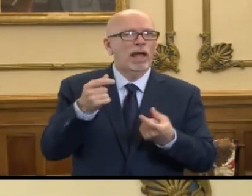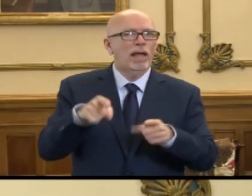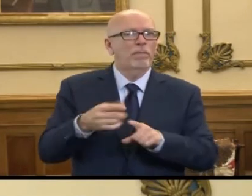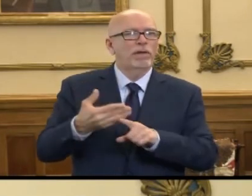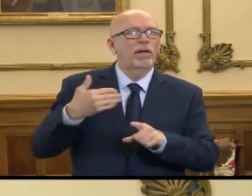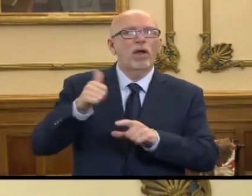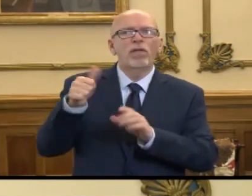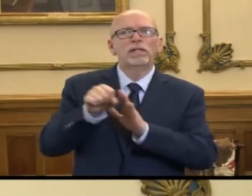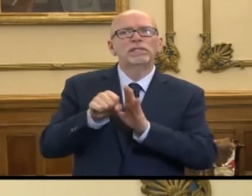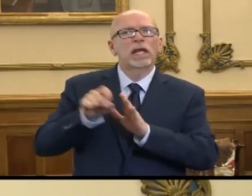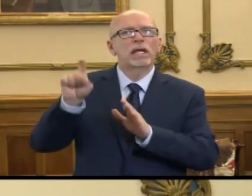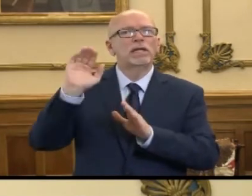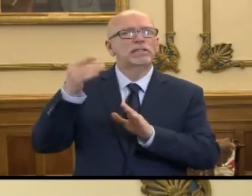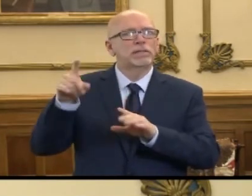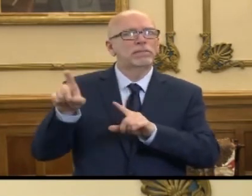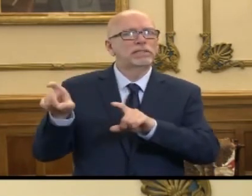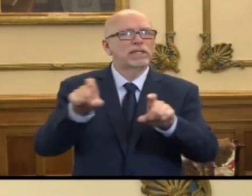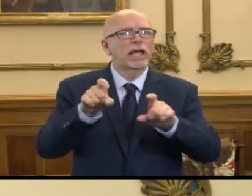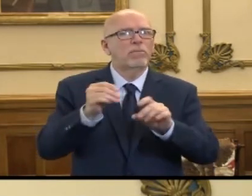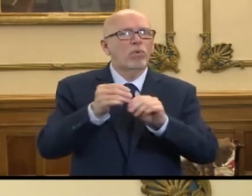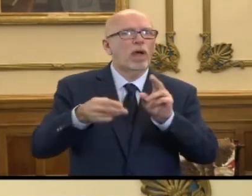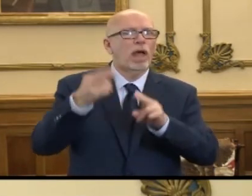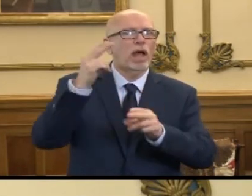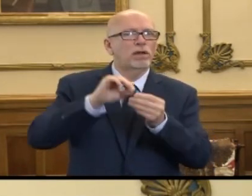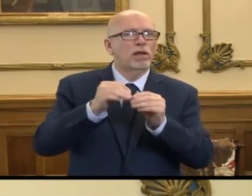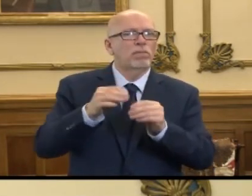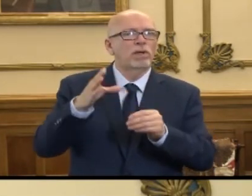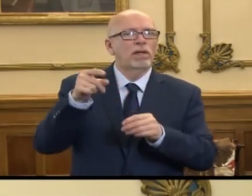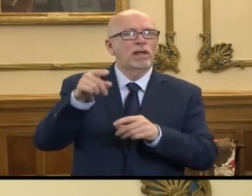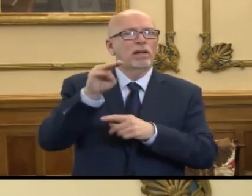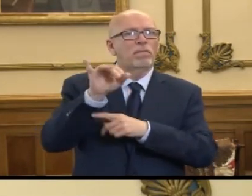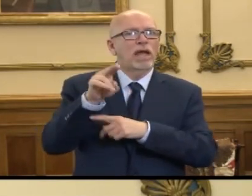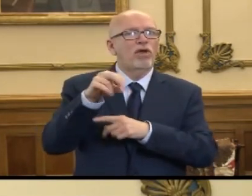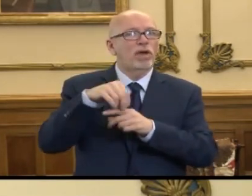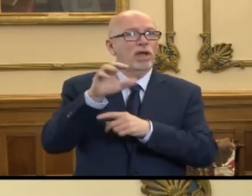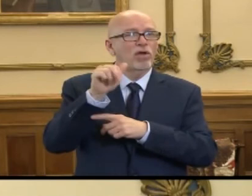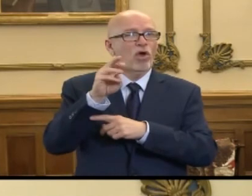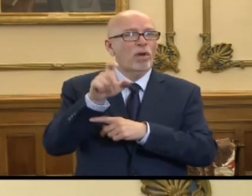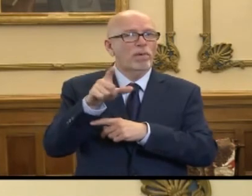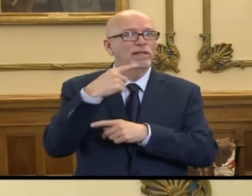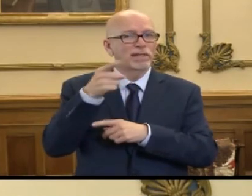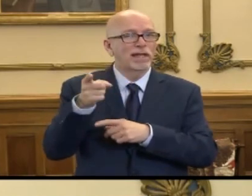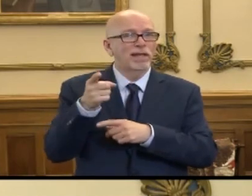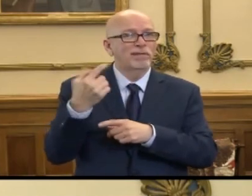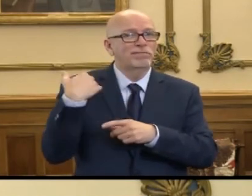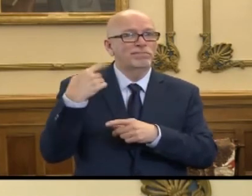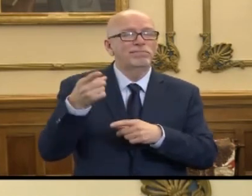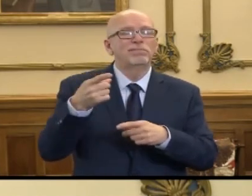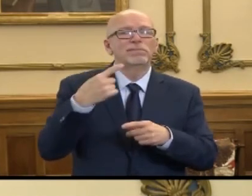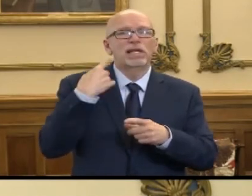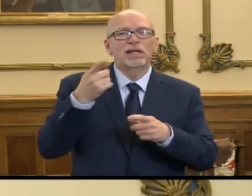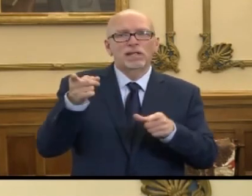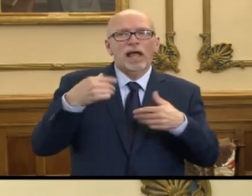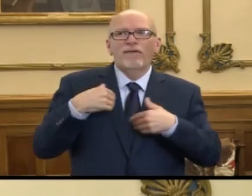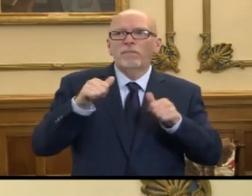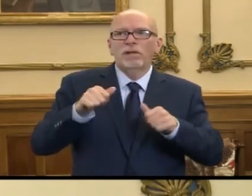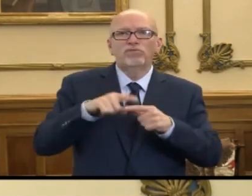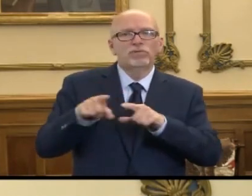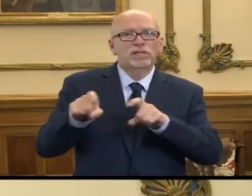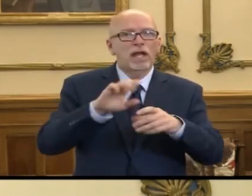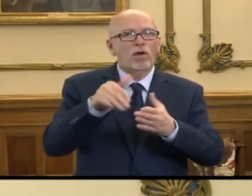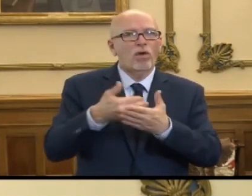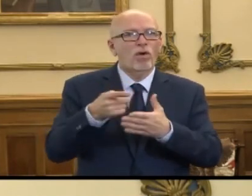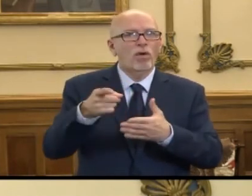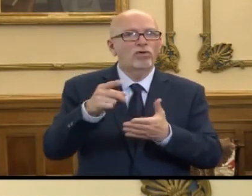Other states seem to be testing at a higher rate, and the mayor of Carmel has said that private labs there, at least, have the ability to test all facilities